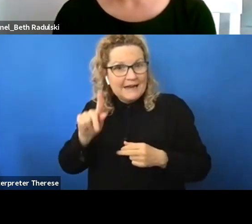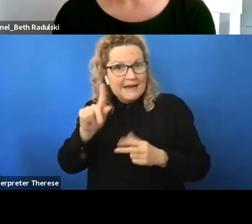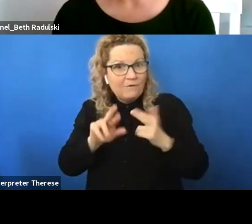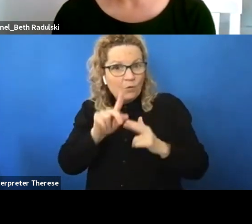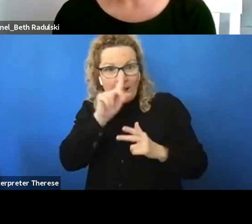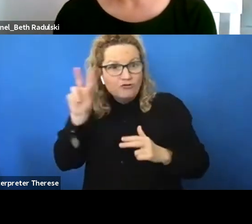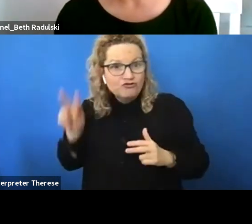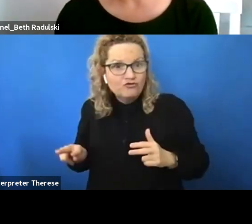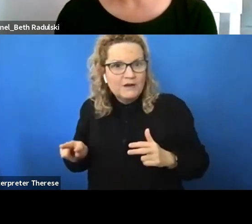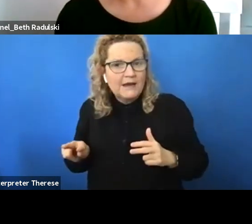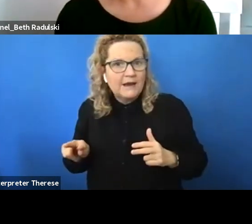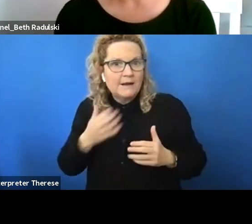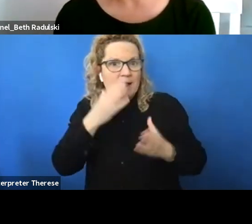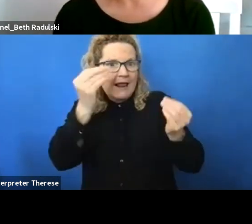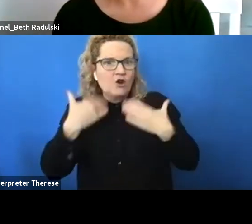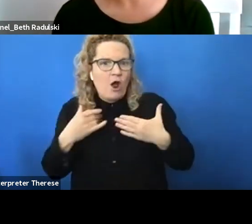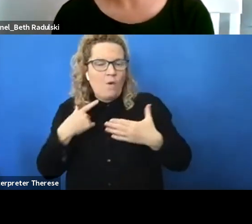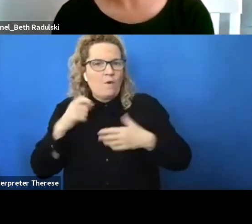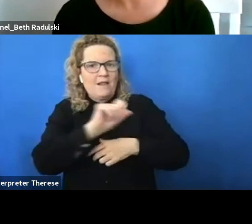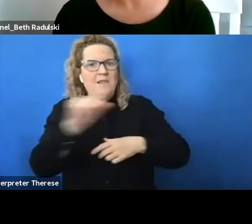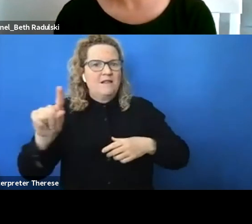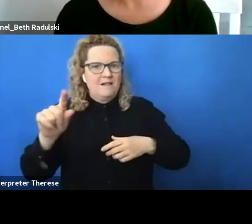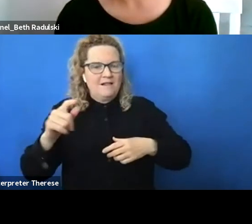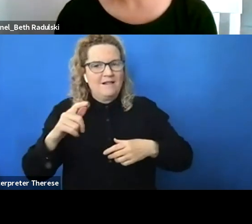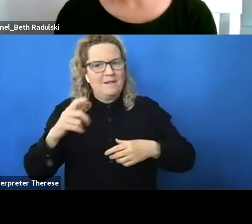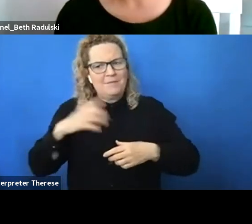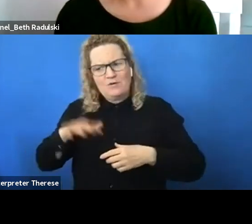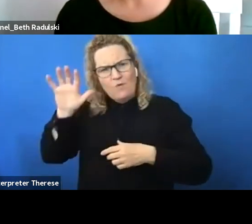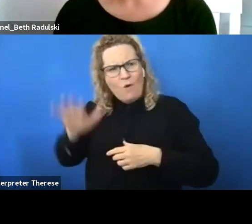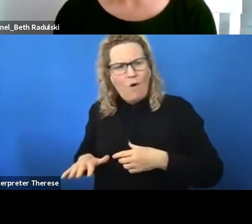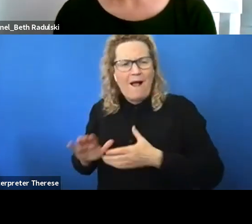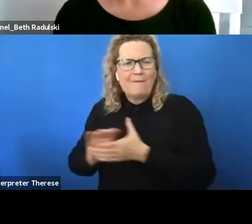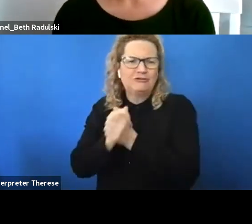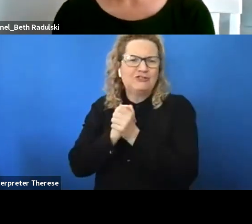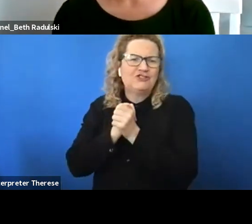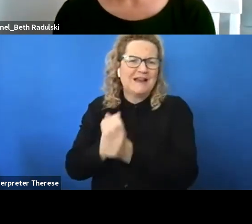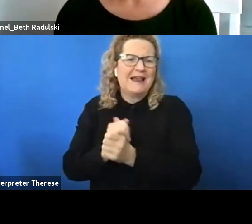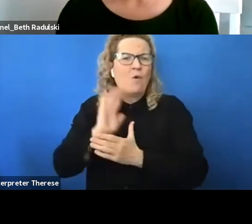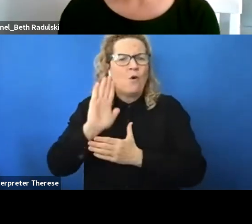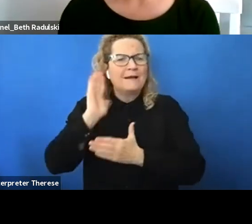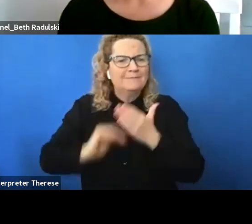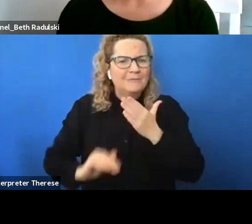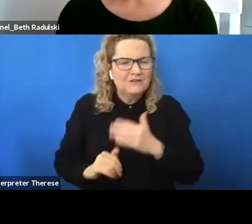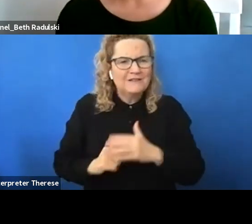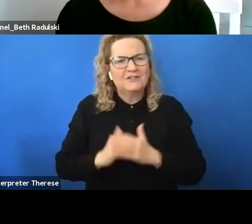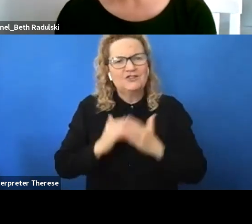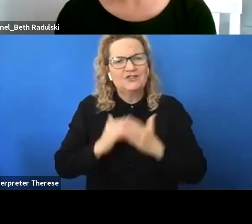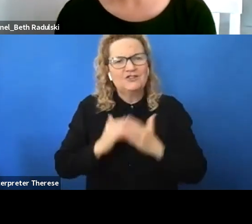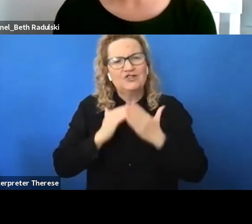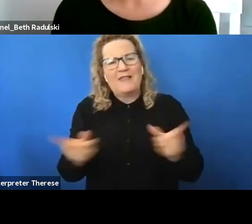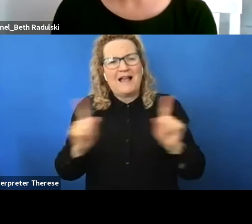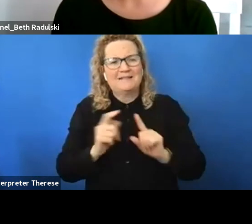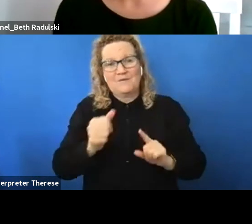sure that they're sent through to you because everyone is definitely appreciating having your experiences shared with us this afternoon